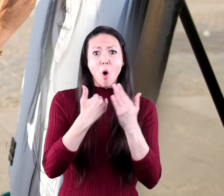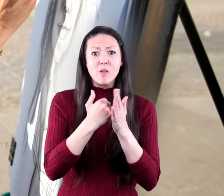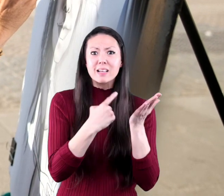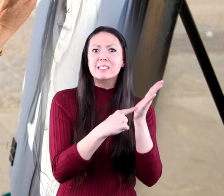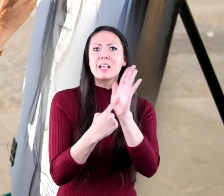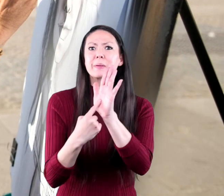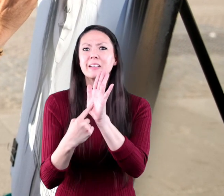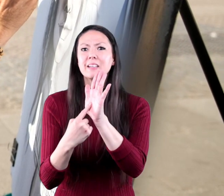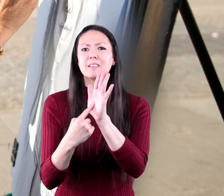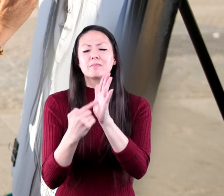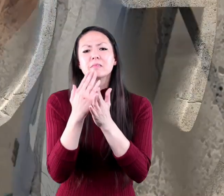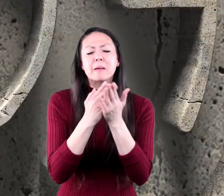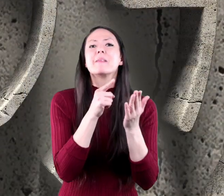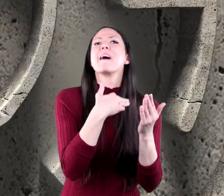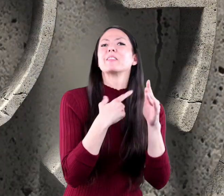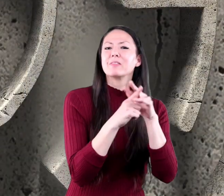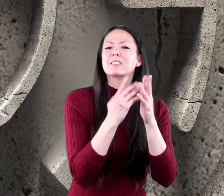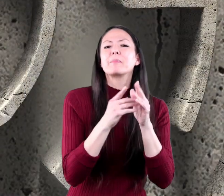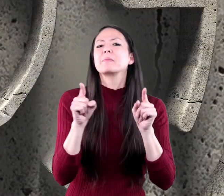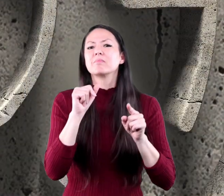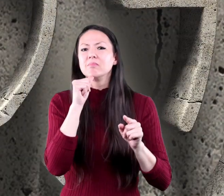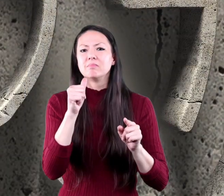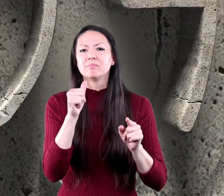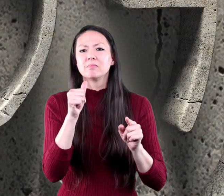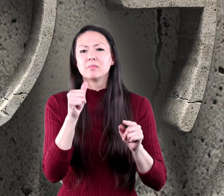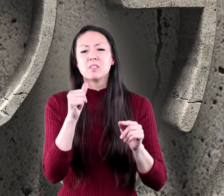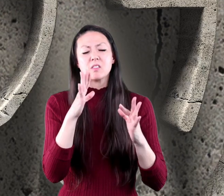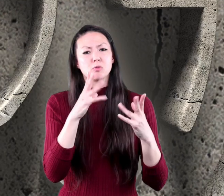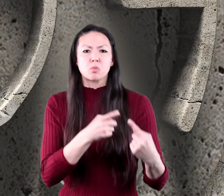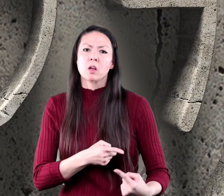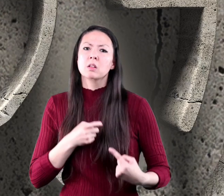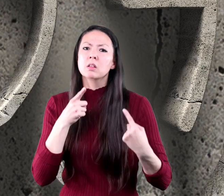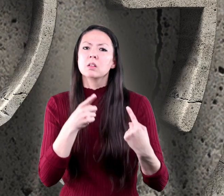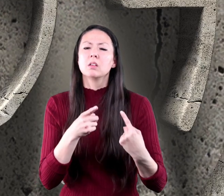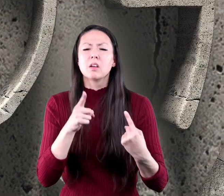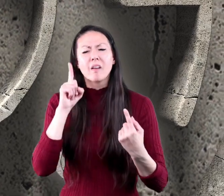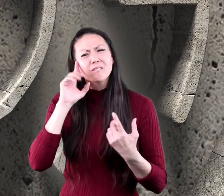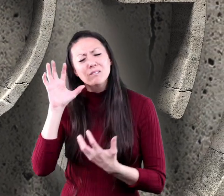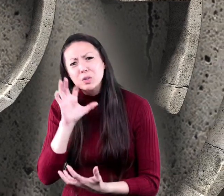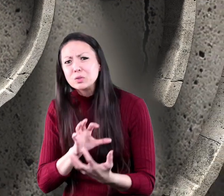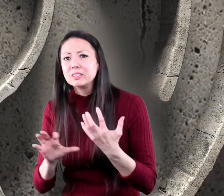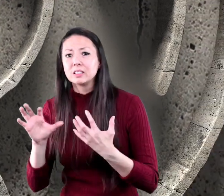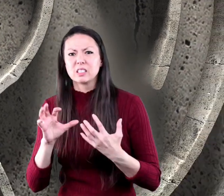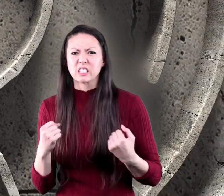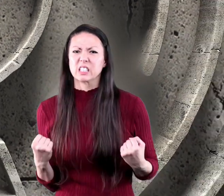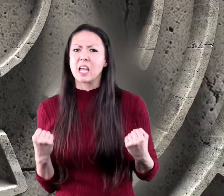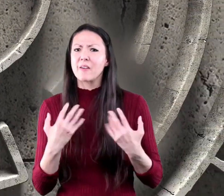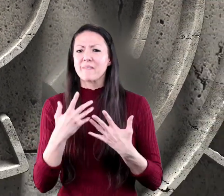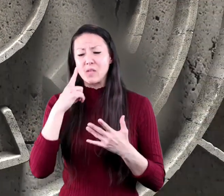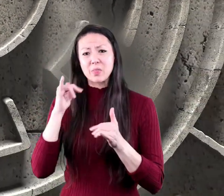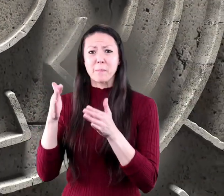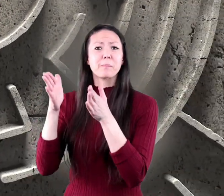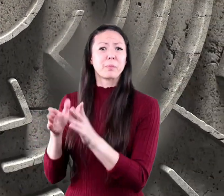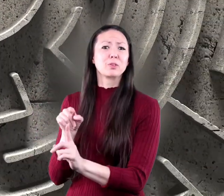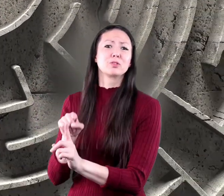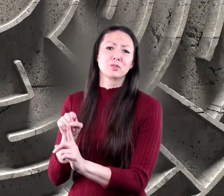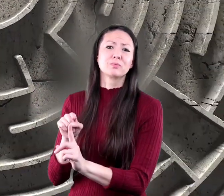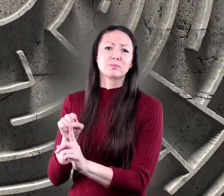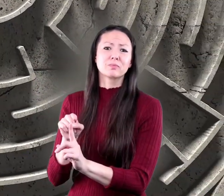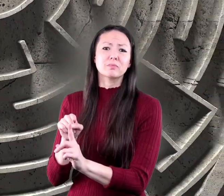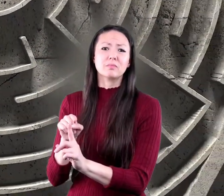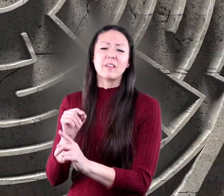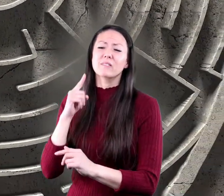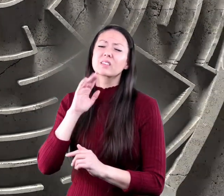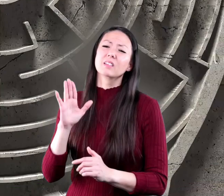symptom struggling with Alzheimer's disease can be very confusing and scary for the person who has it